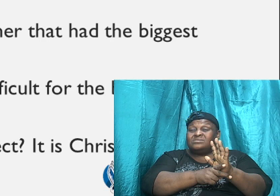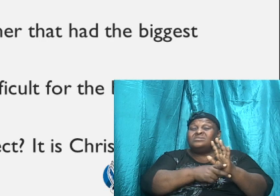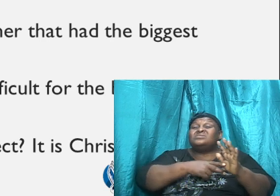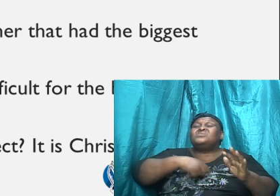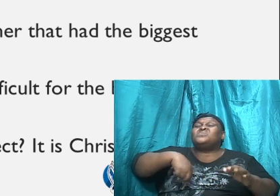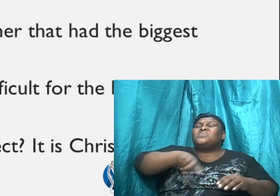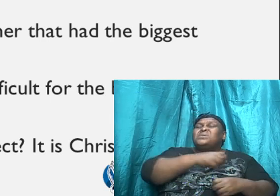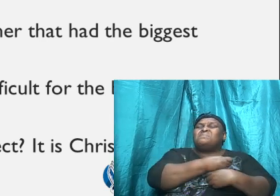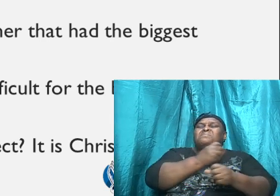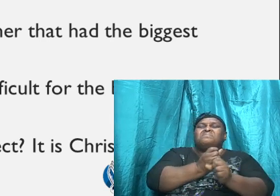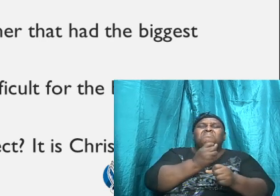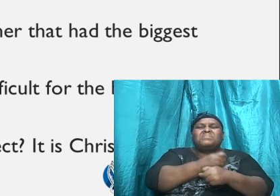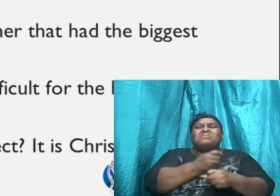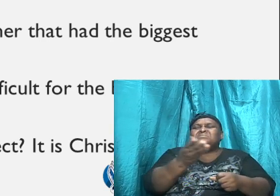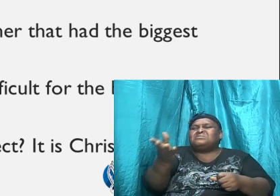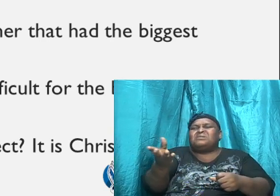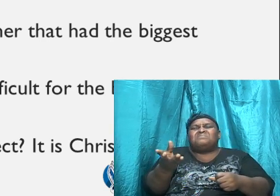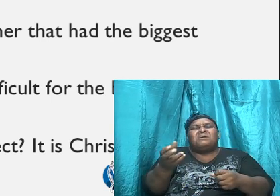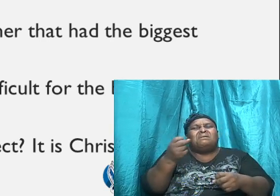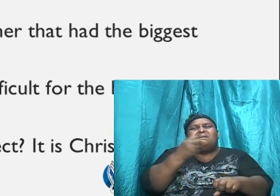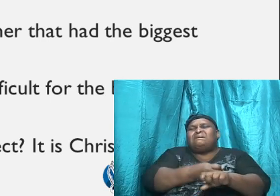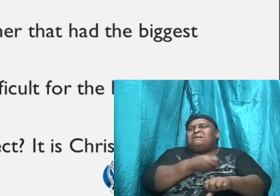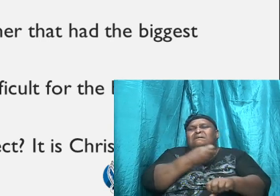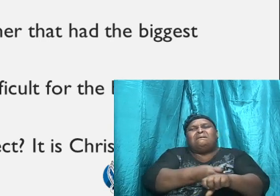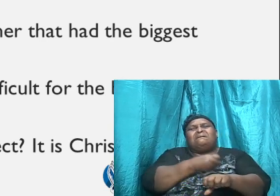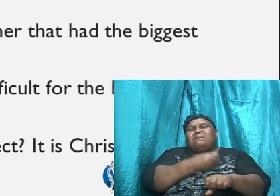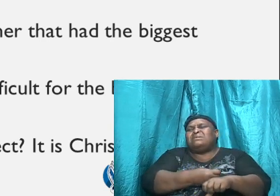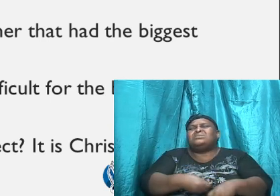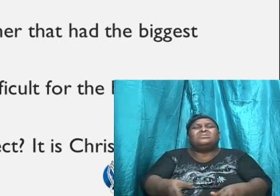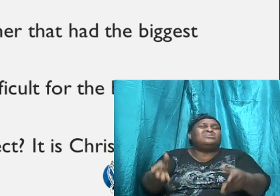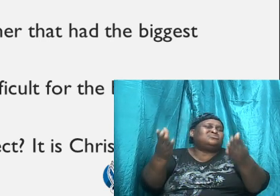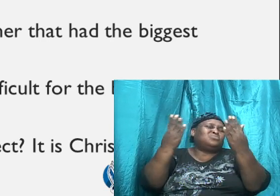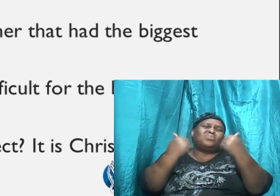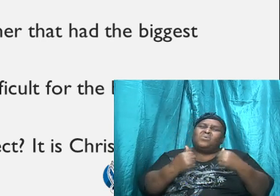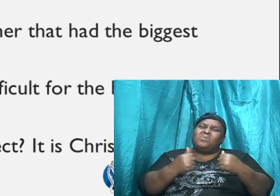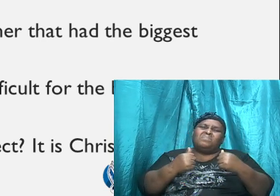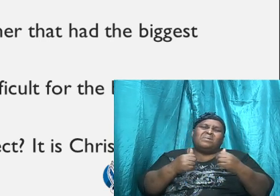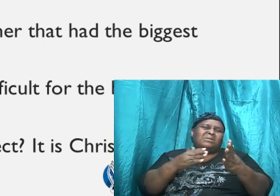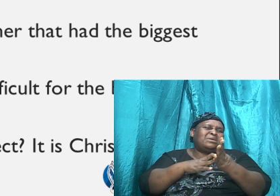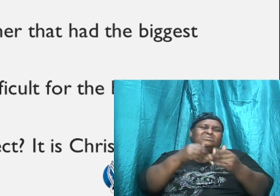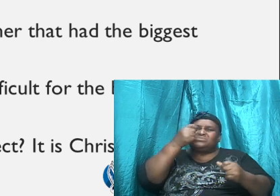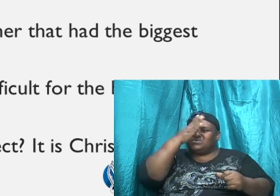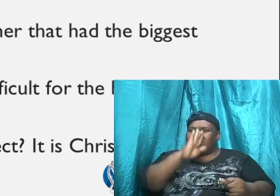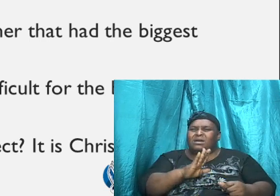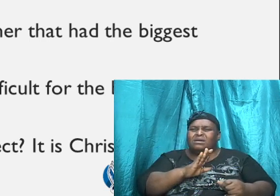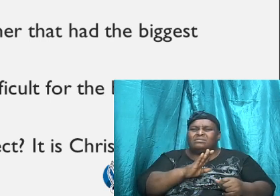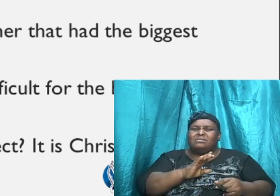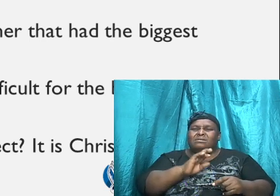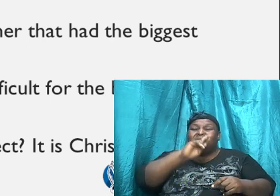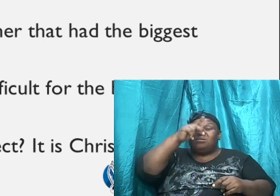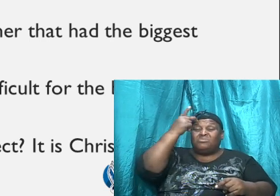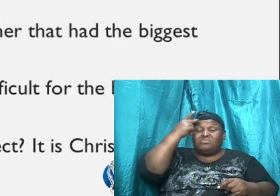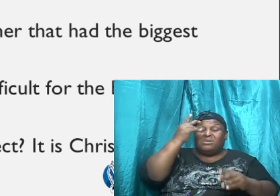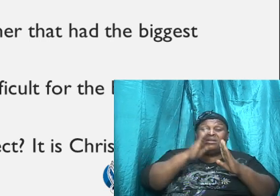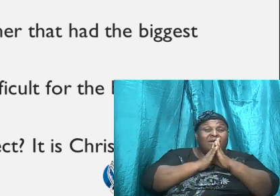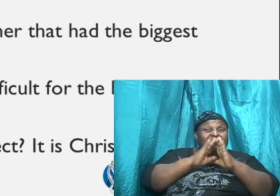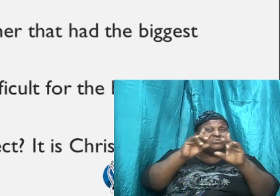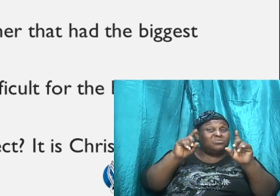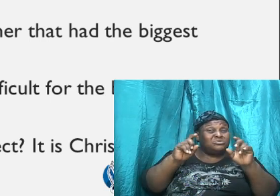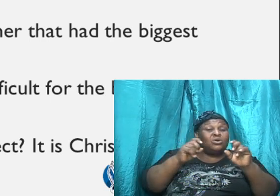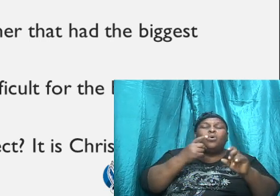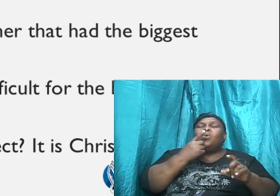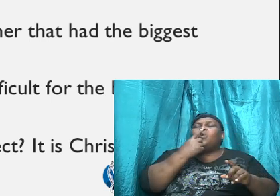come back to God, but Paul asks the question, who shall lay anything at the